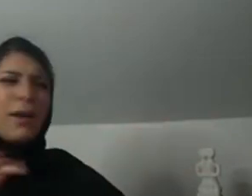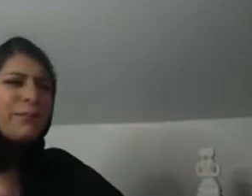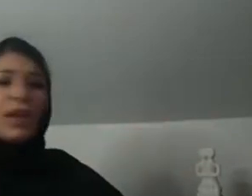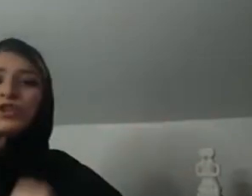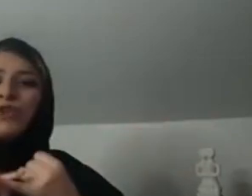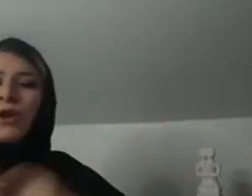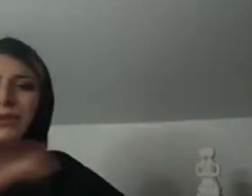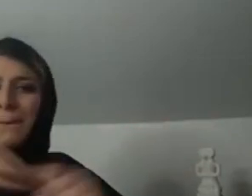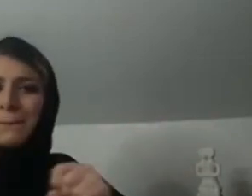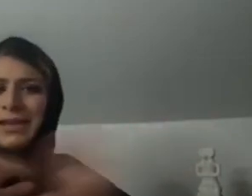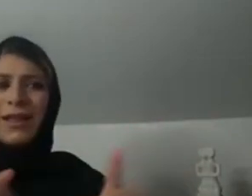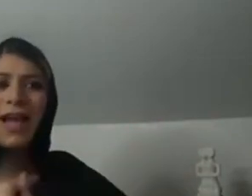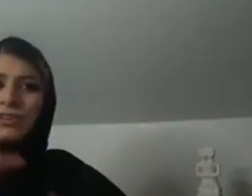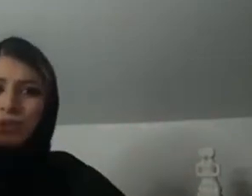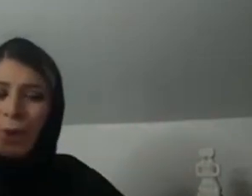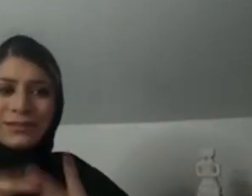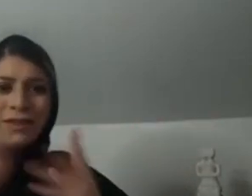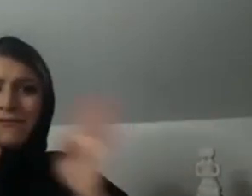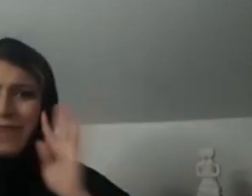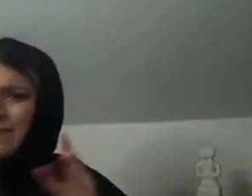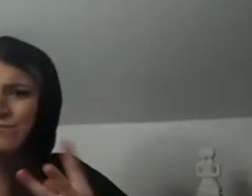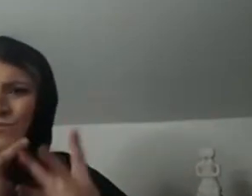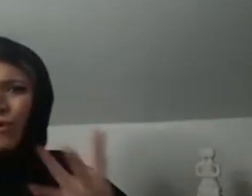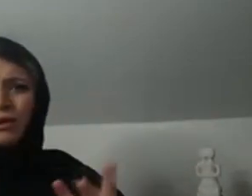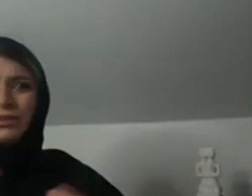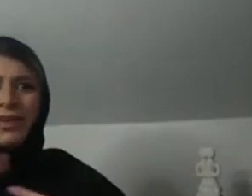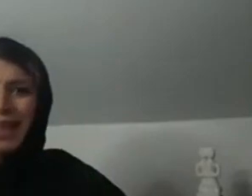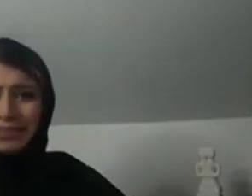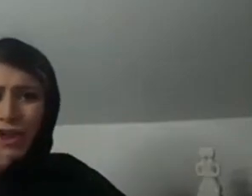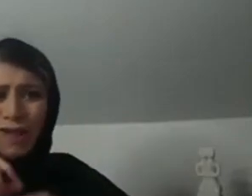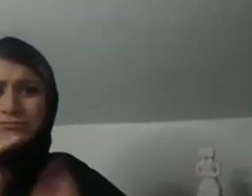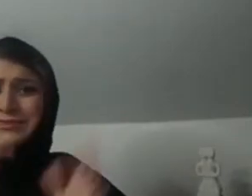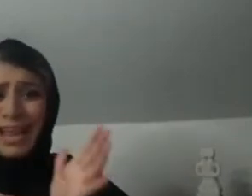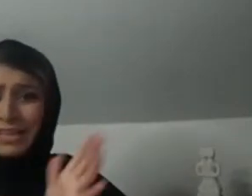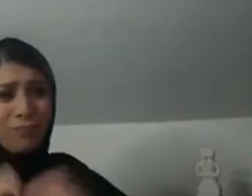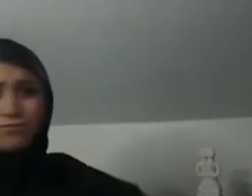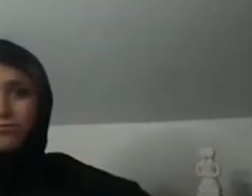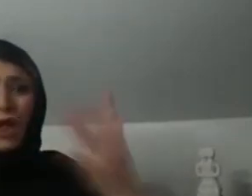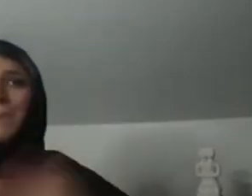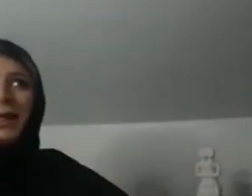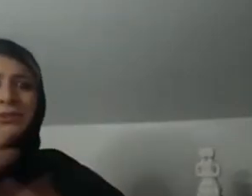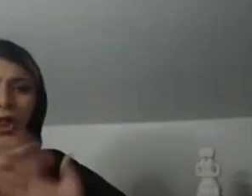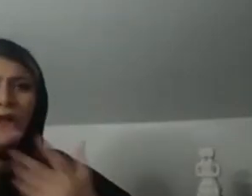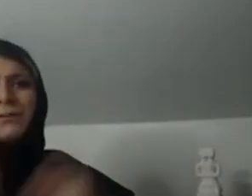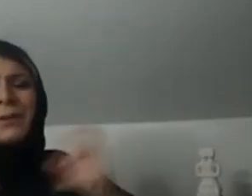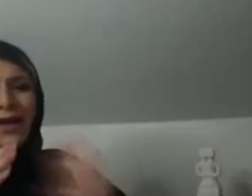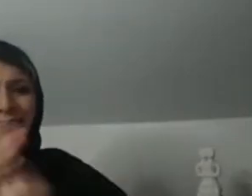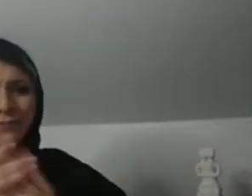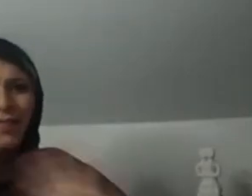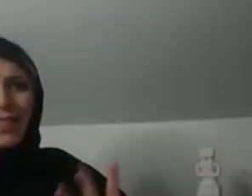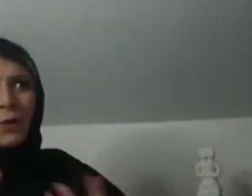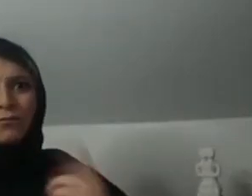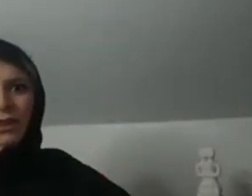Let's influence the mainstream. Let's use social media, your Facebook accounts, your Instagram, your Twitters.